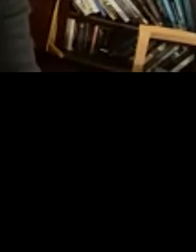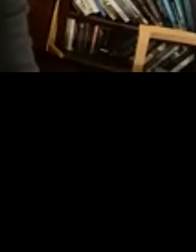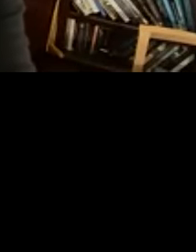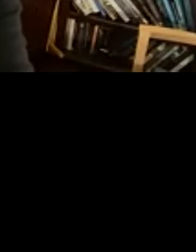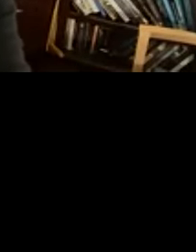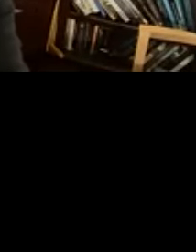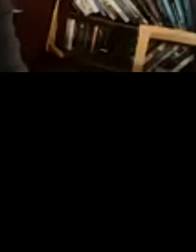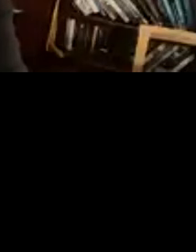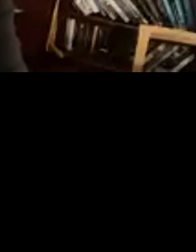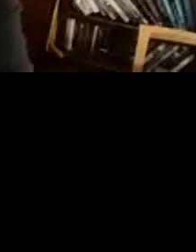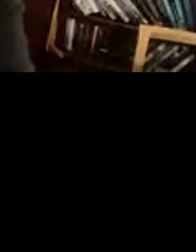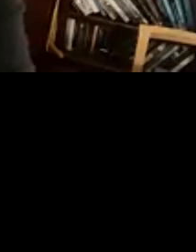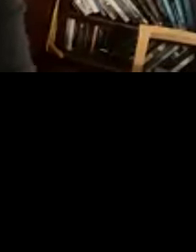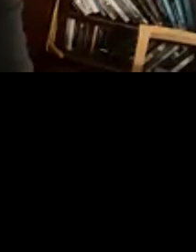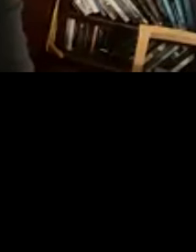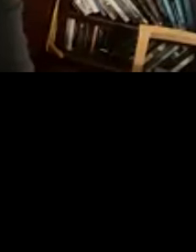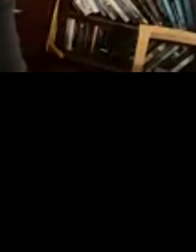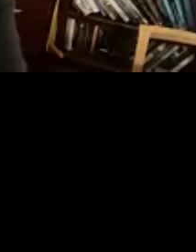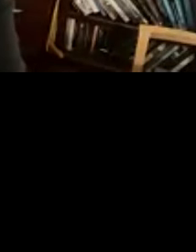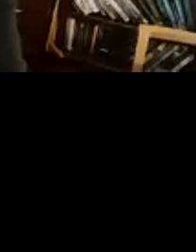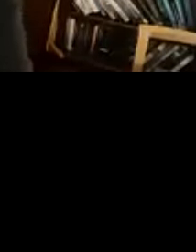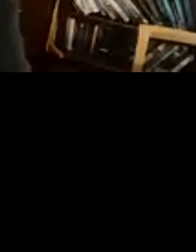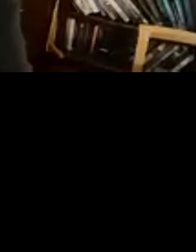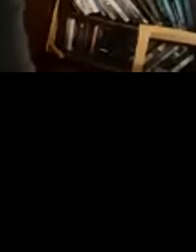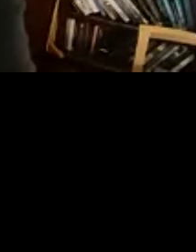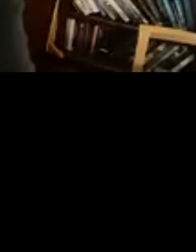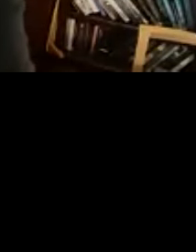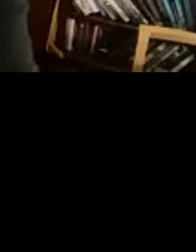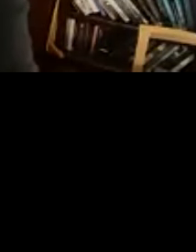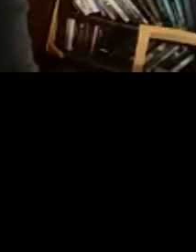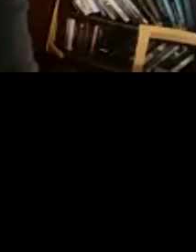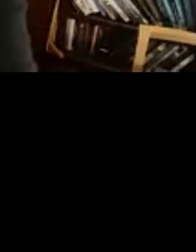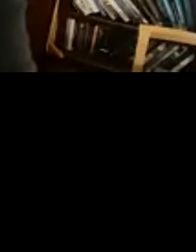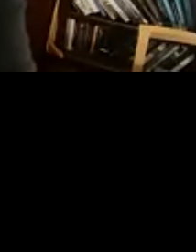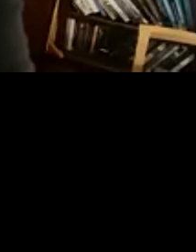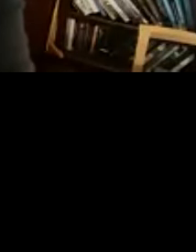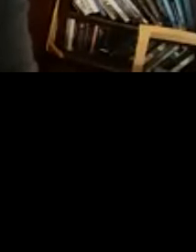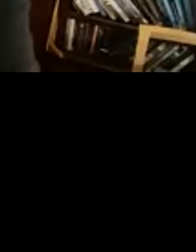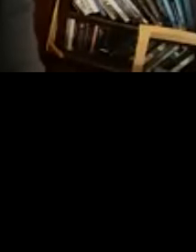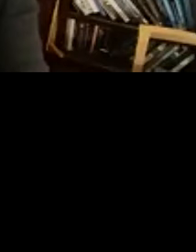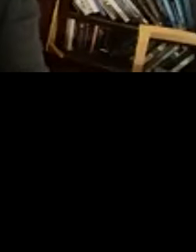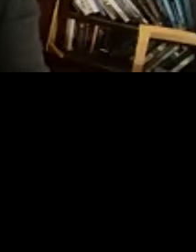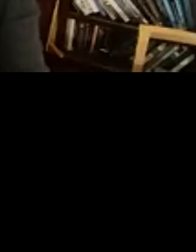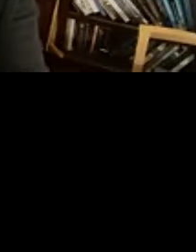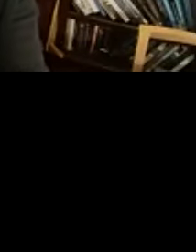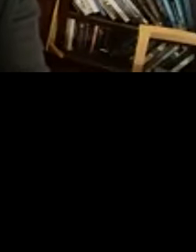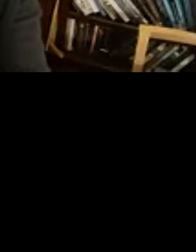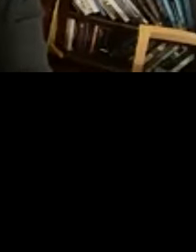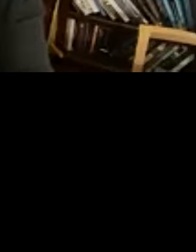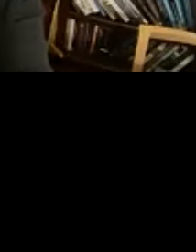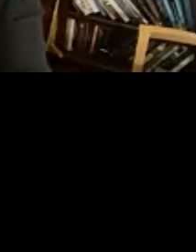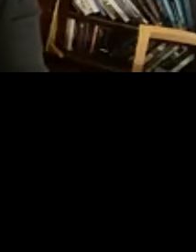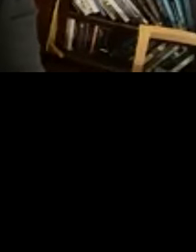When you do join, take a second to designate your local society, and be sure to take advantage of all your member